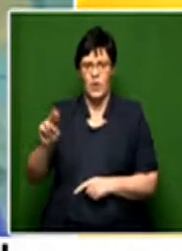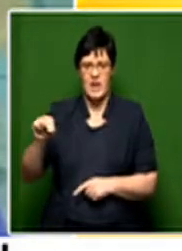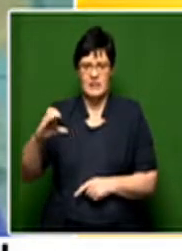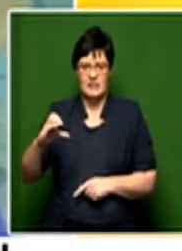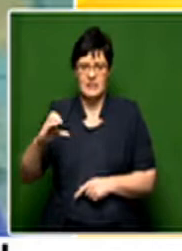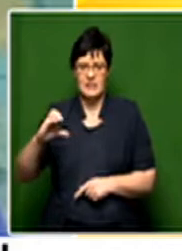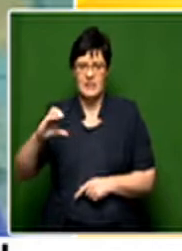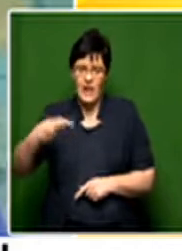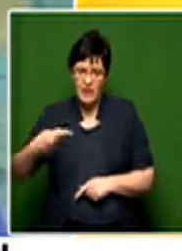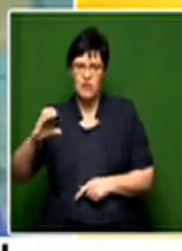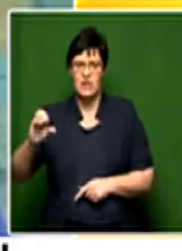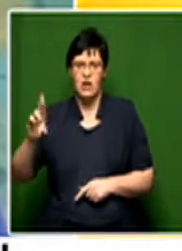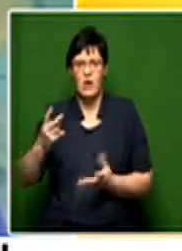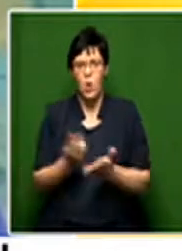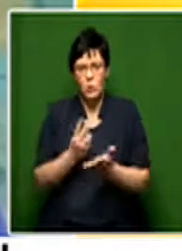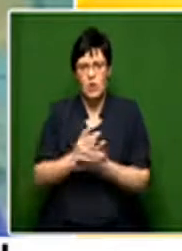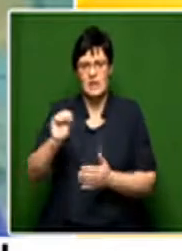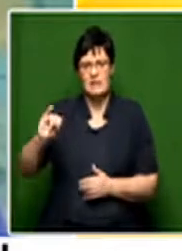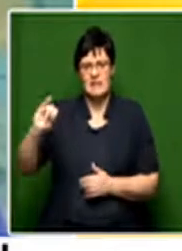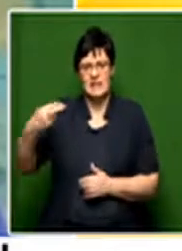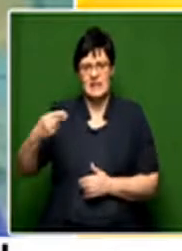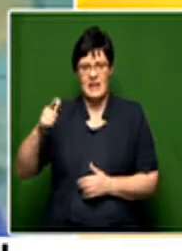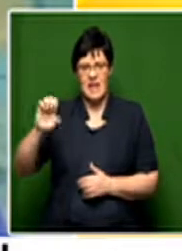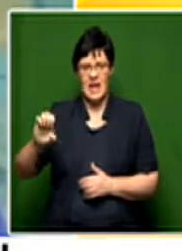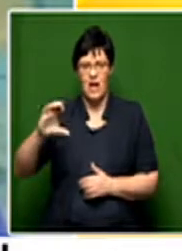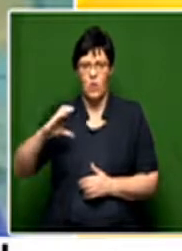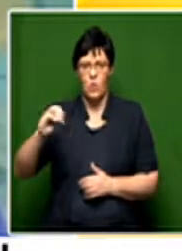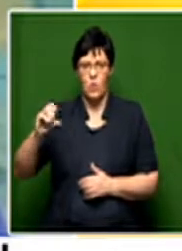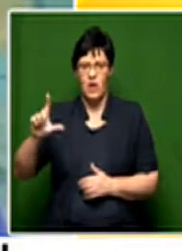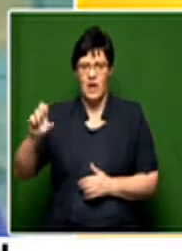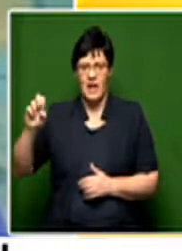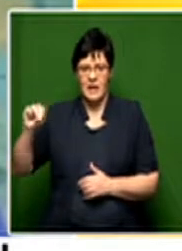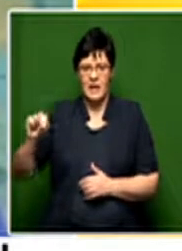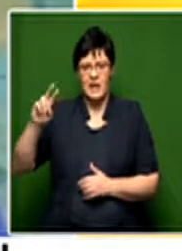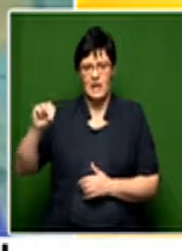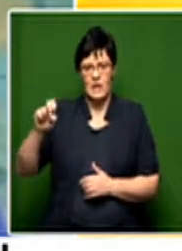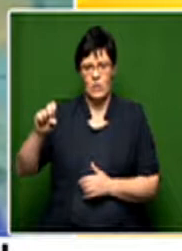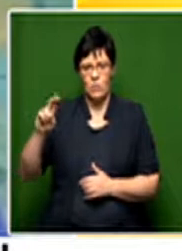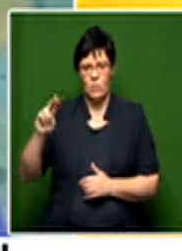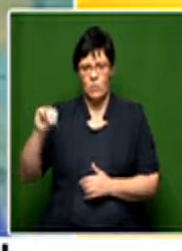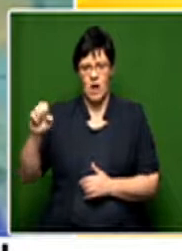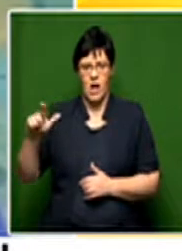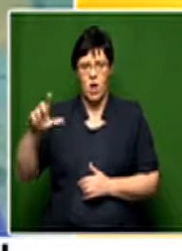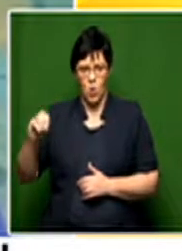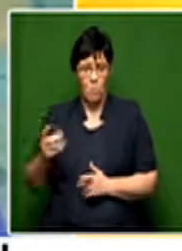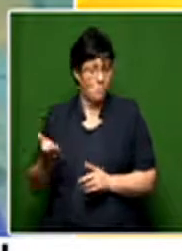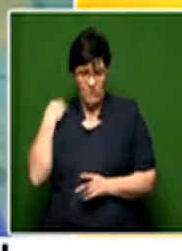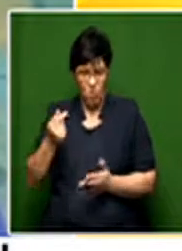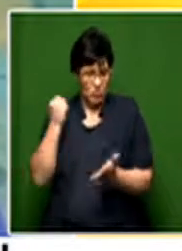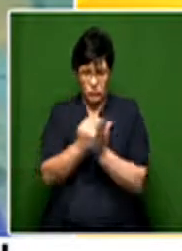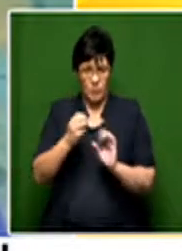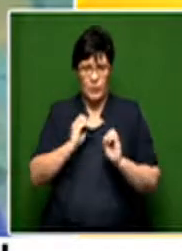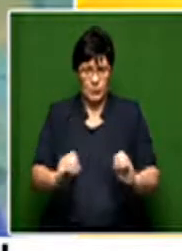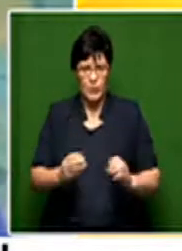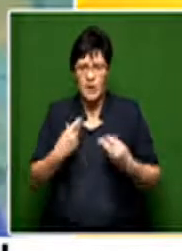us in the conversation is Sihle Colin Numalo, who was formerly stateless and now clearly is now